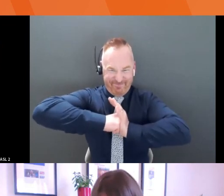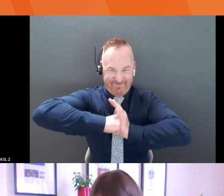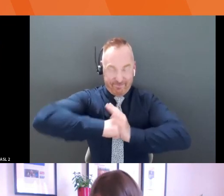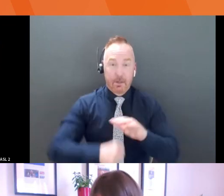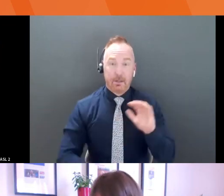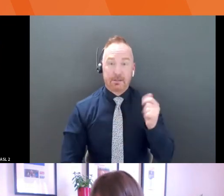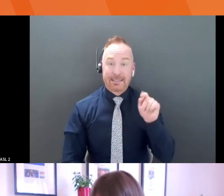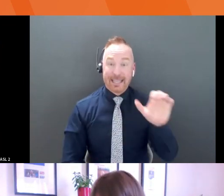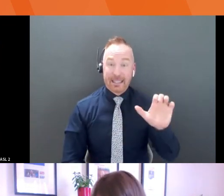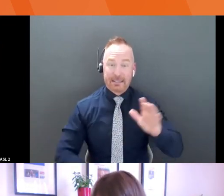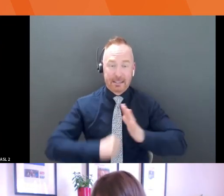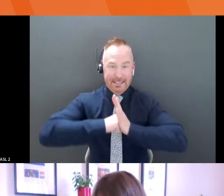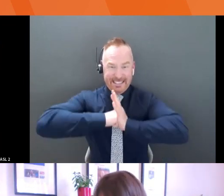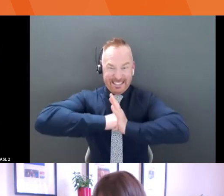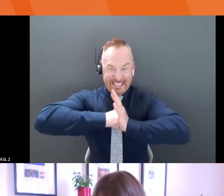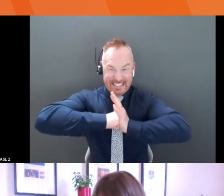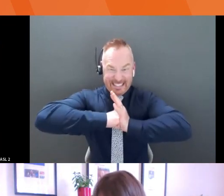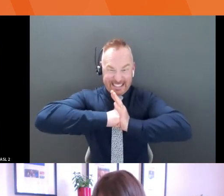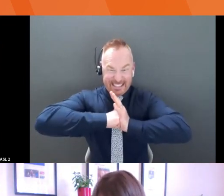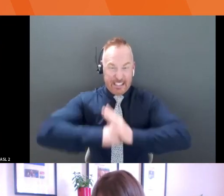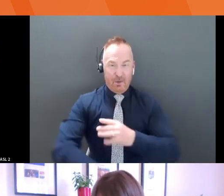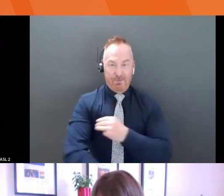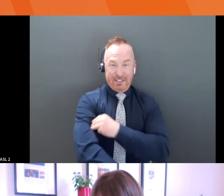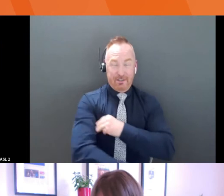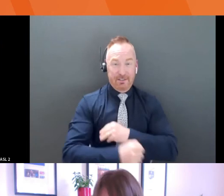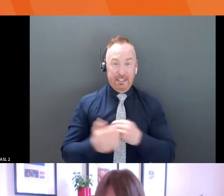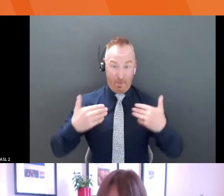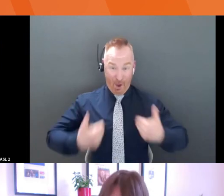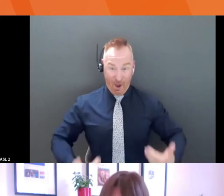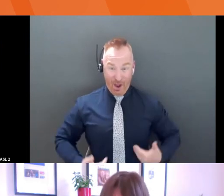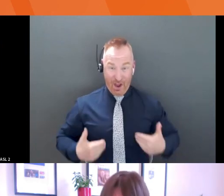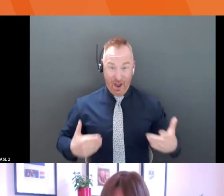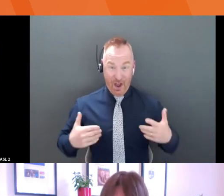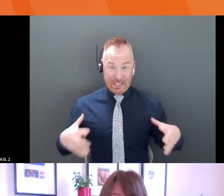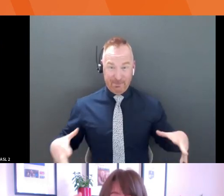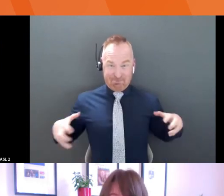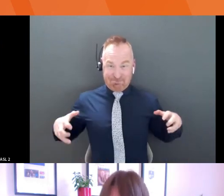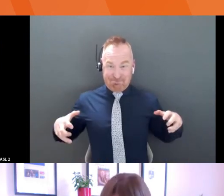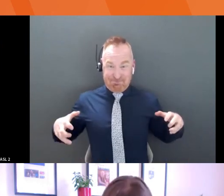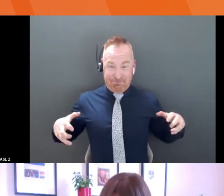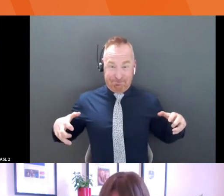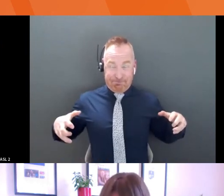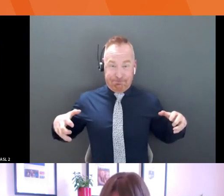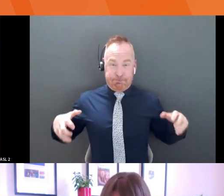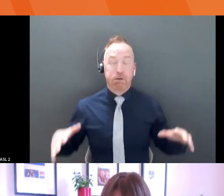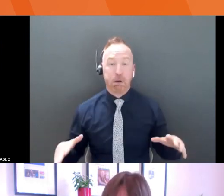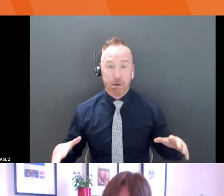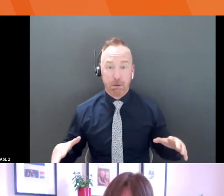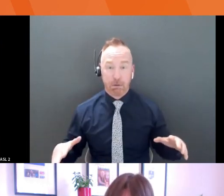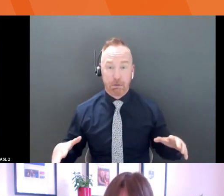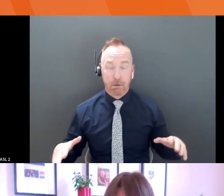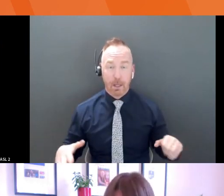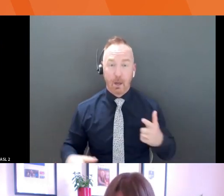this does is it makes every muscle in your entire body constrict. When you release your muscles have to relax.